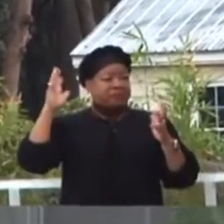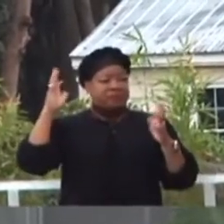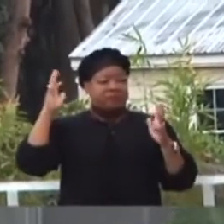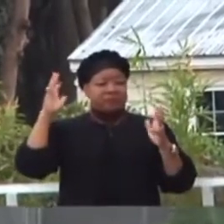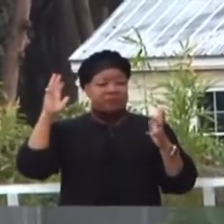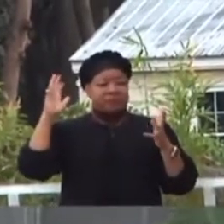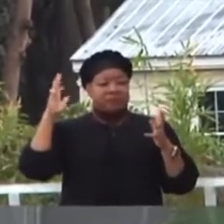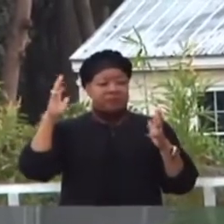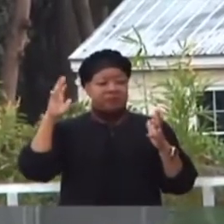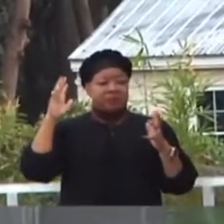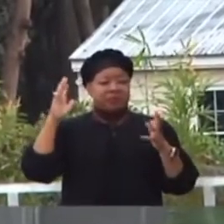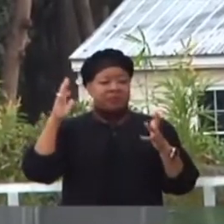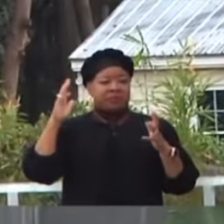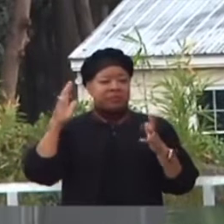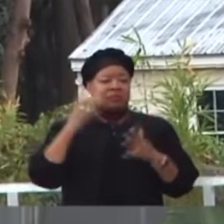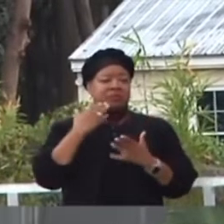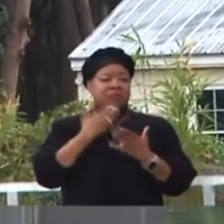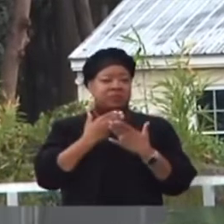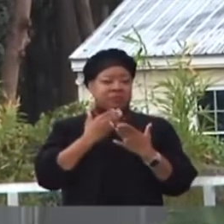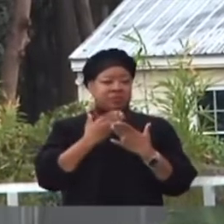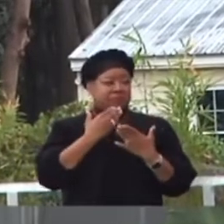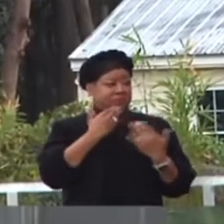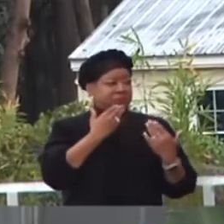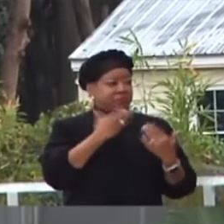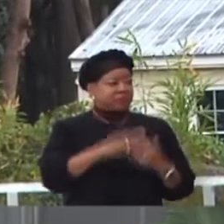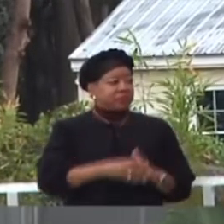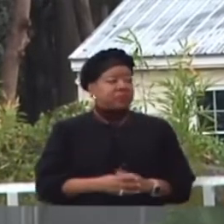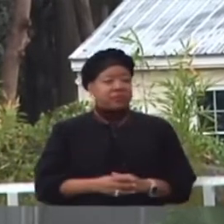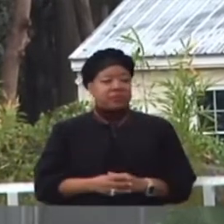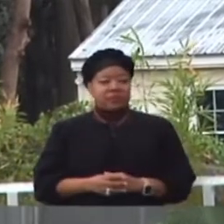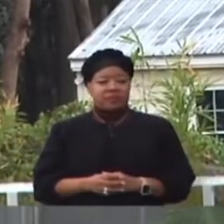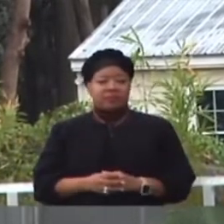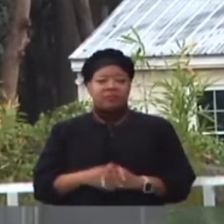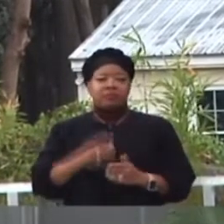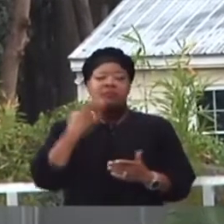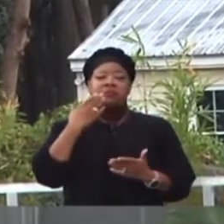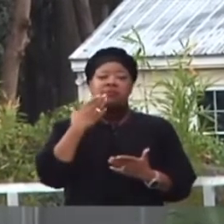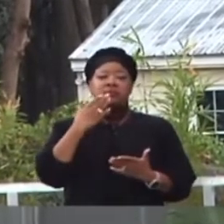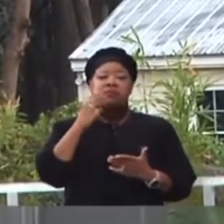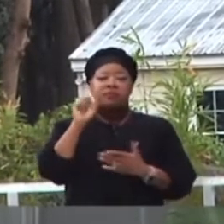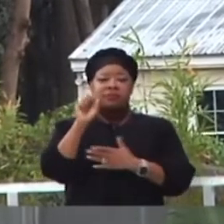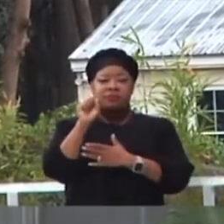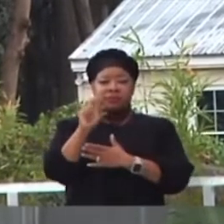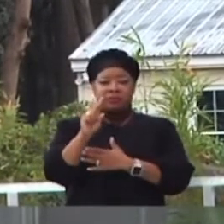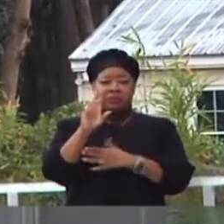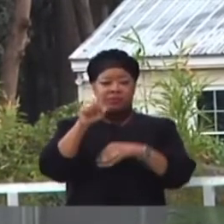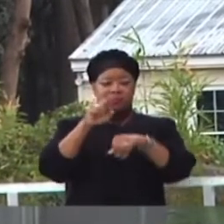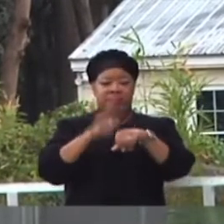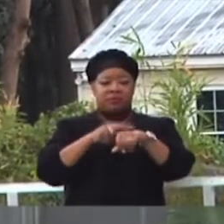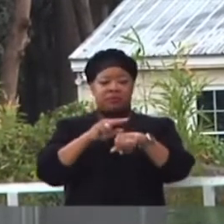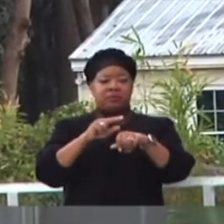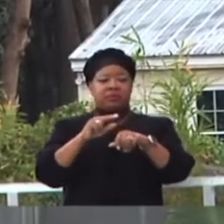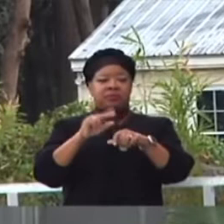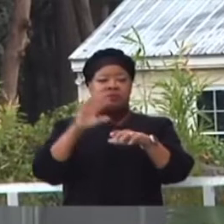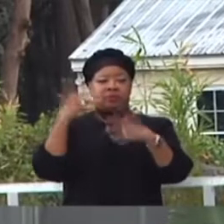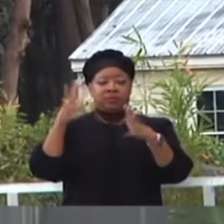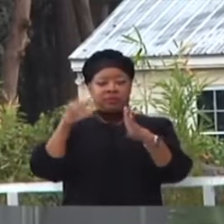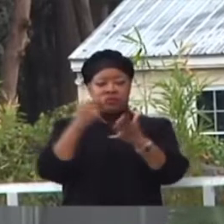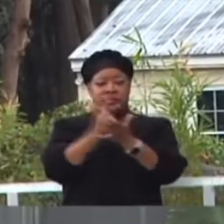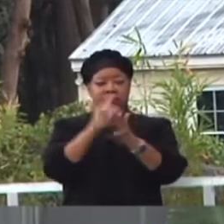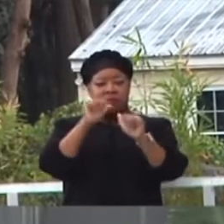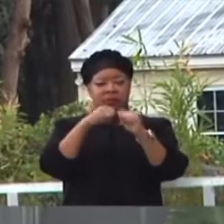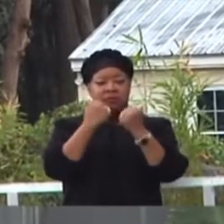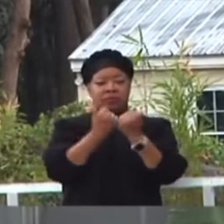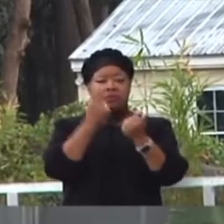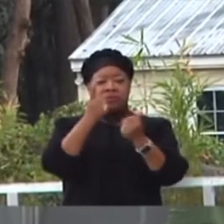Thank you, Mr. Washington. And once again, thanks to the Savannah State University National Alumni Association, which